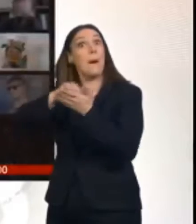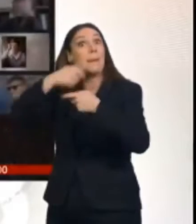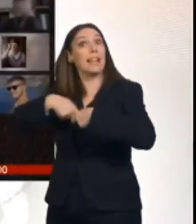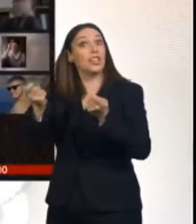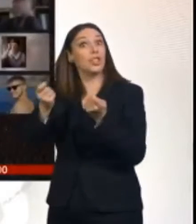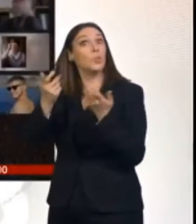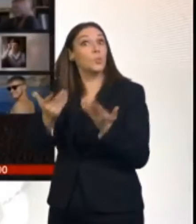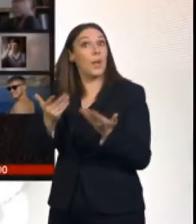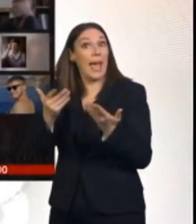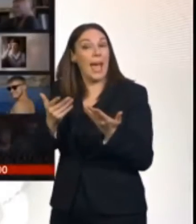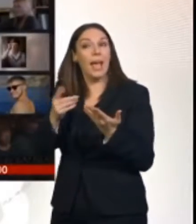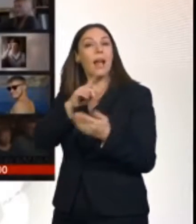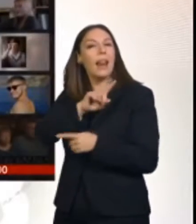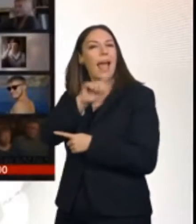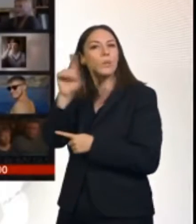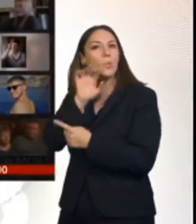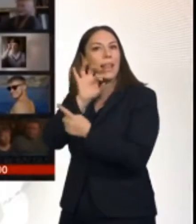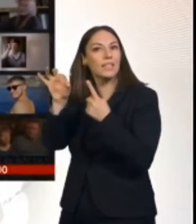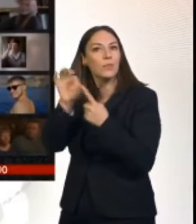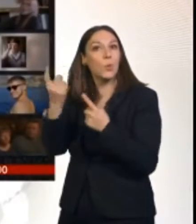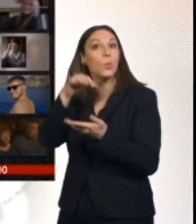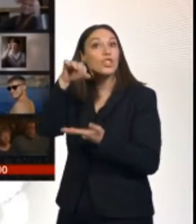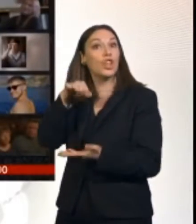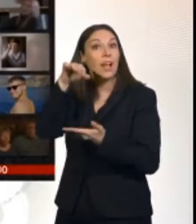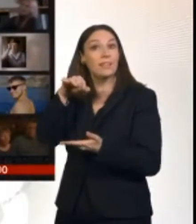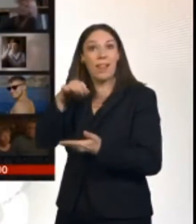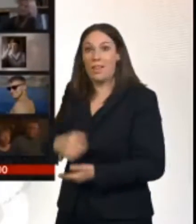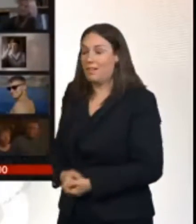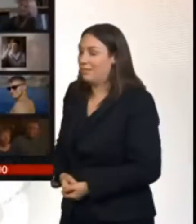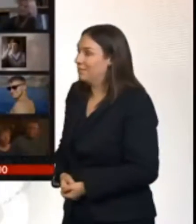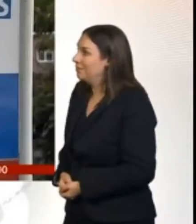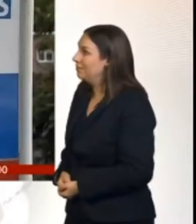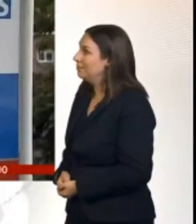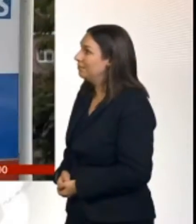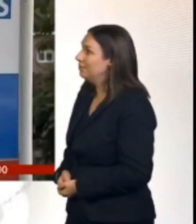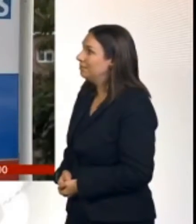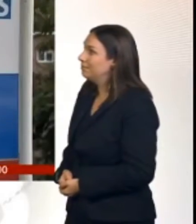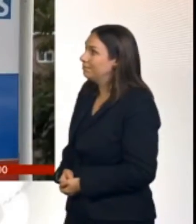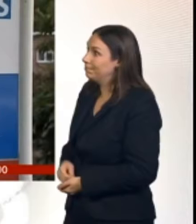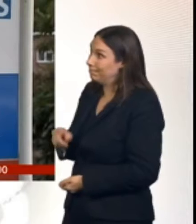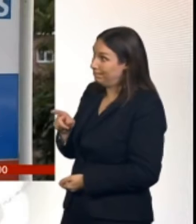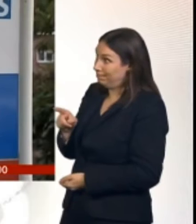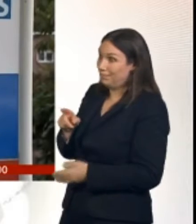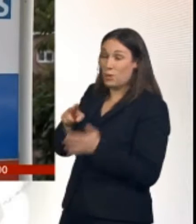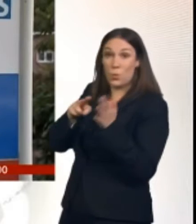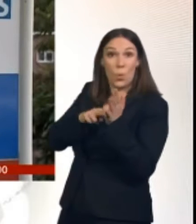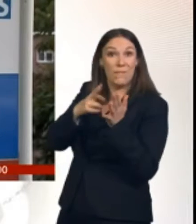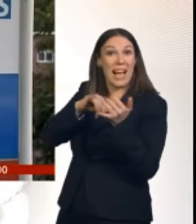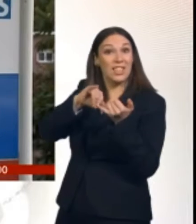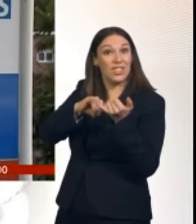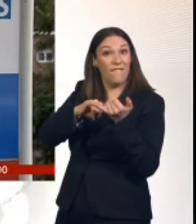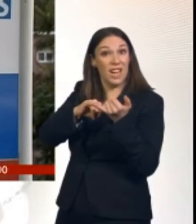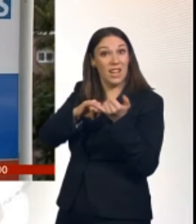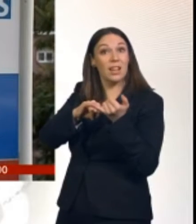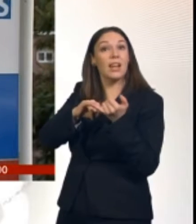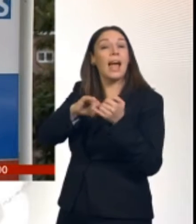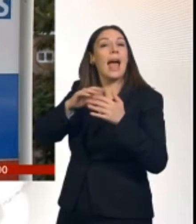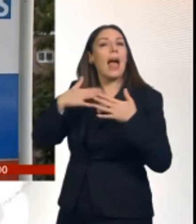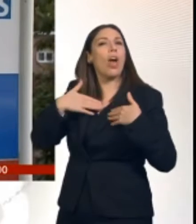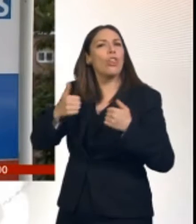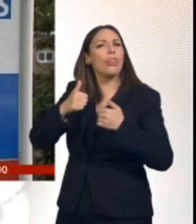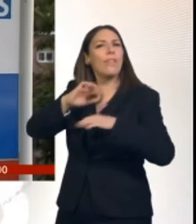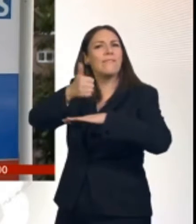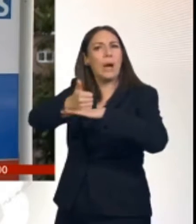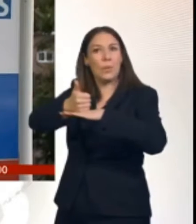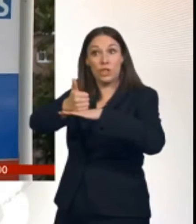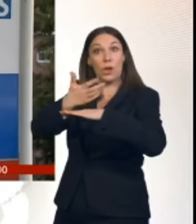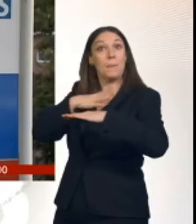Families failed, patients left in unsafe wards. Inspectors give England's worst performing mental health foundation just